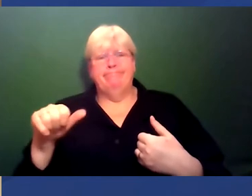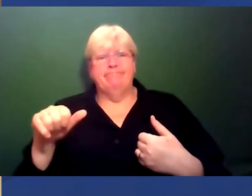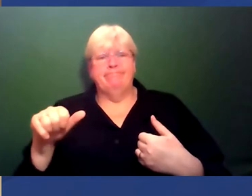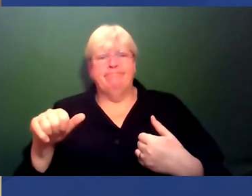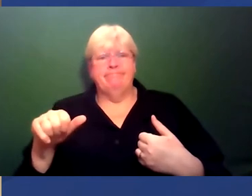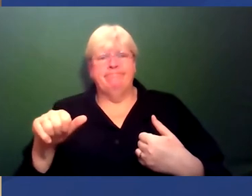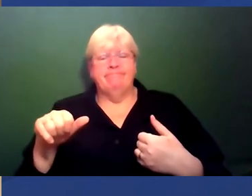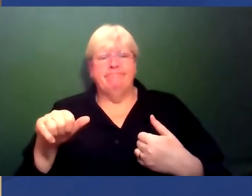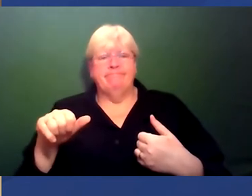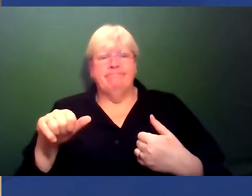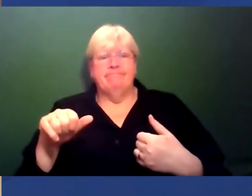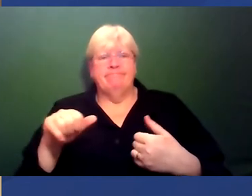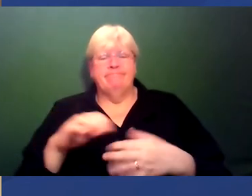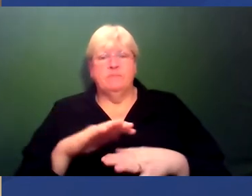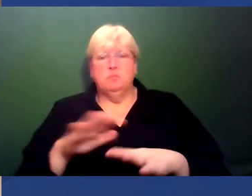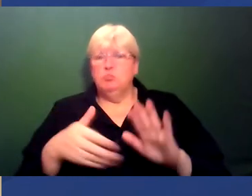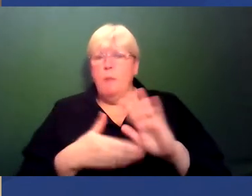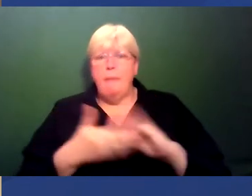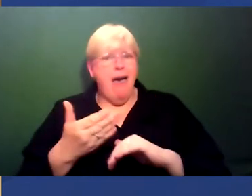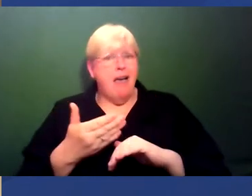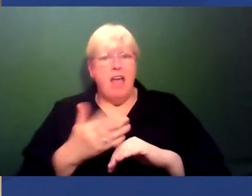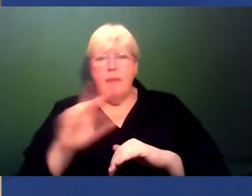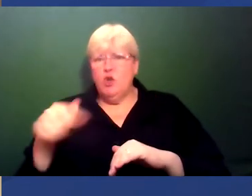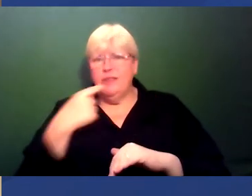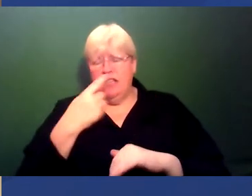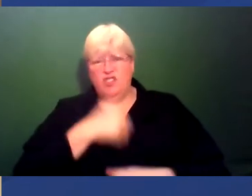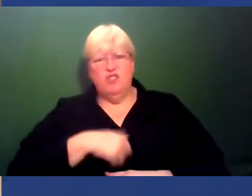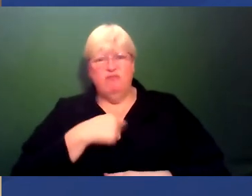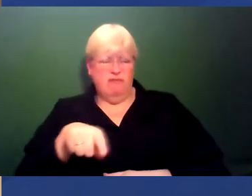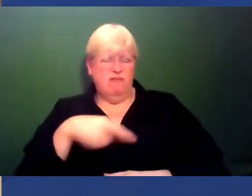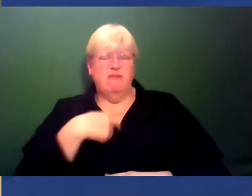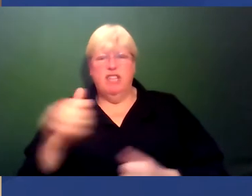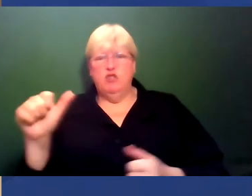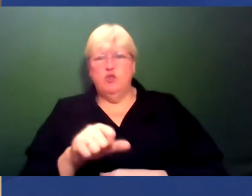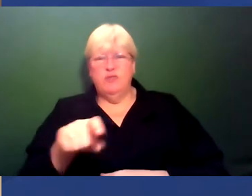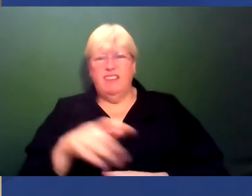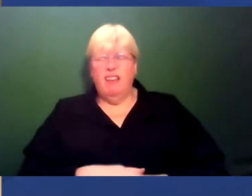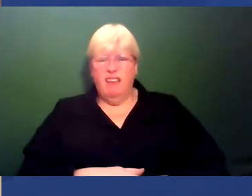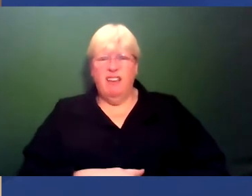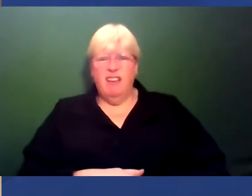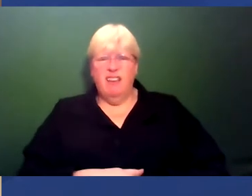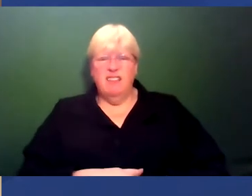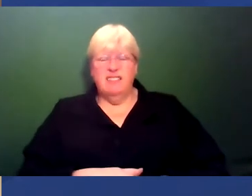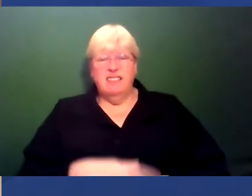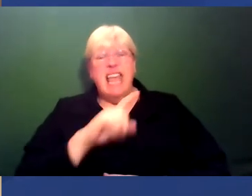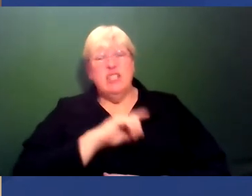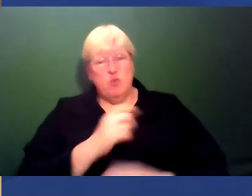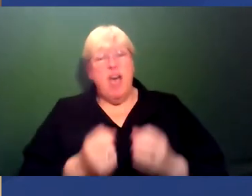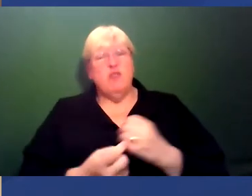to give it a pass. That's not to apologise to these people, but that's possibly one reason it arises. Yeah.